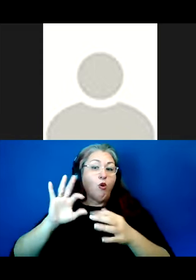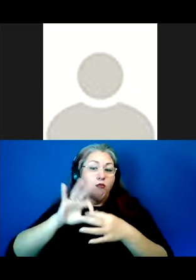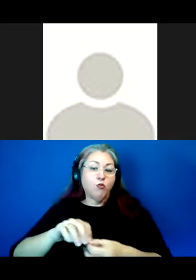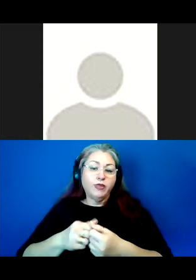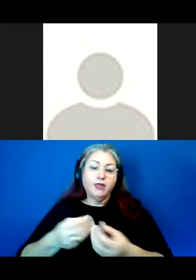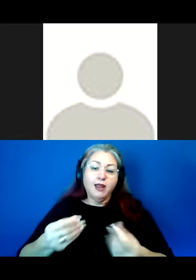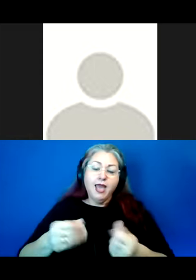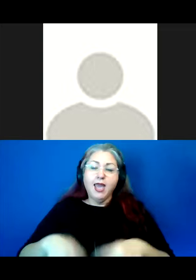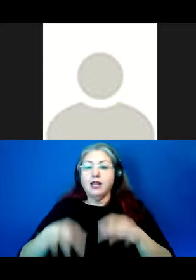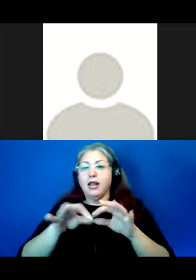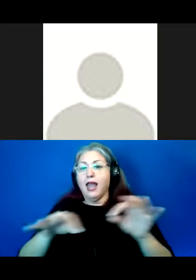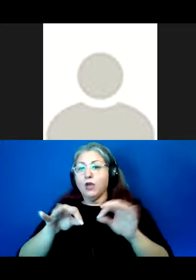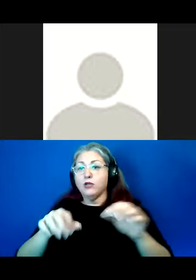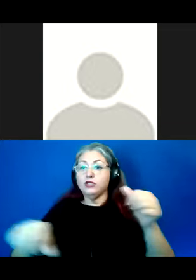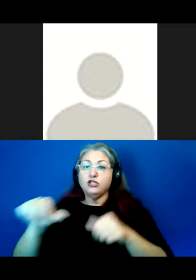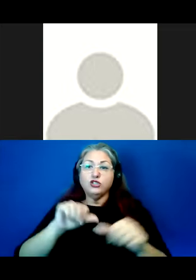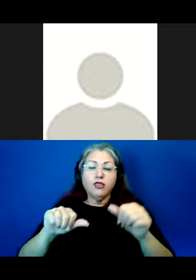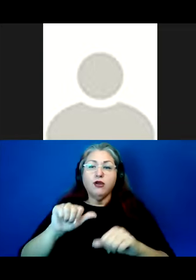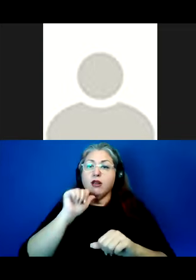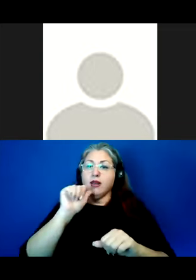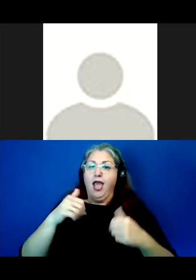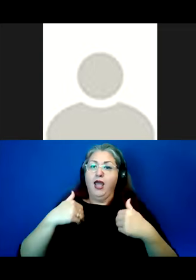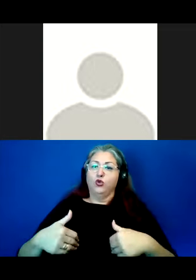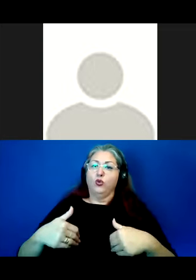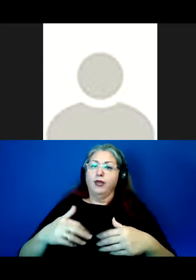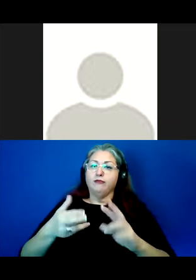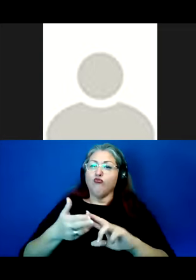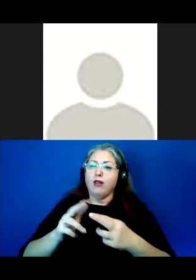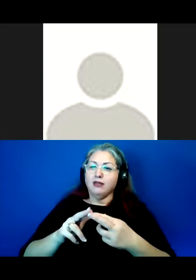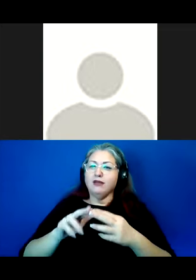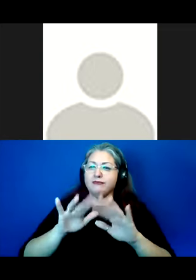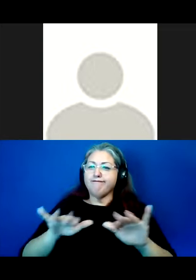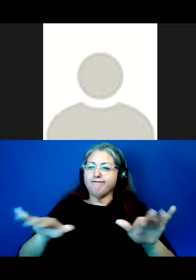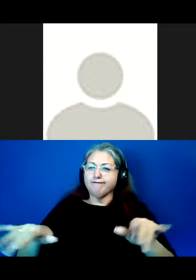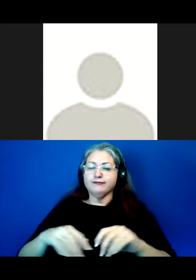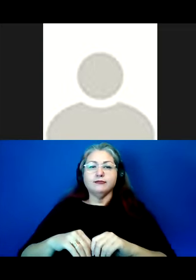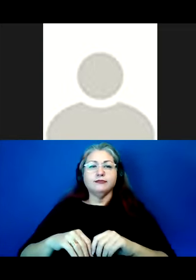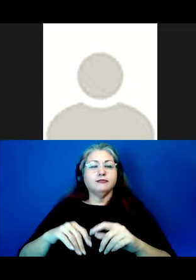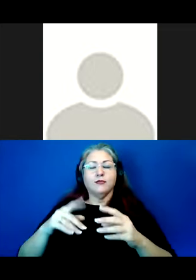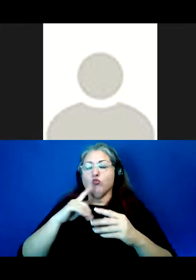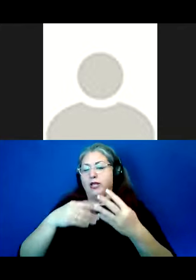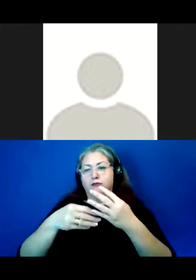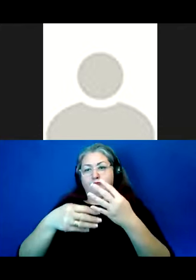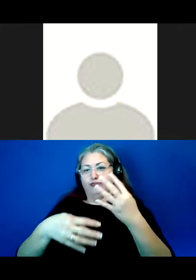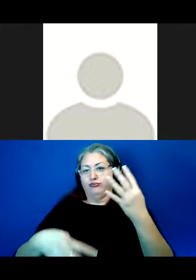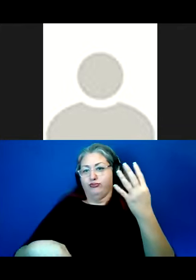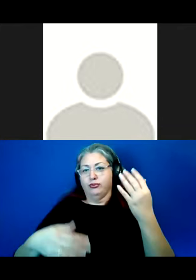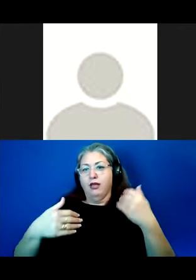language to each other to non human relatives and so on. And the list goes on from there.